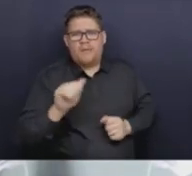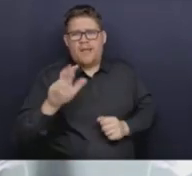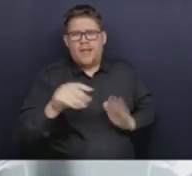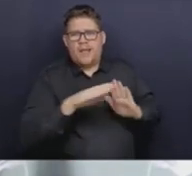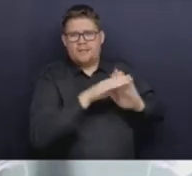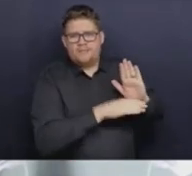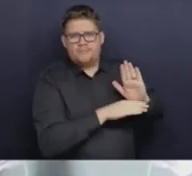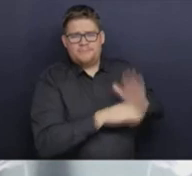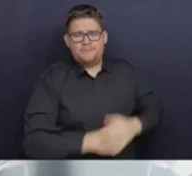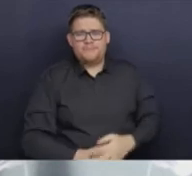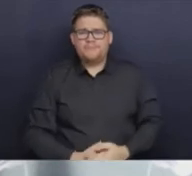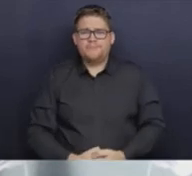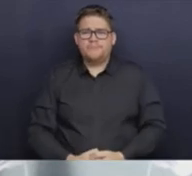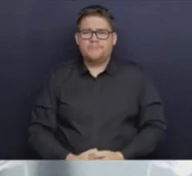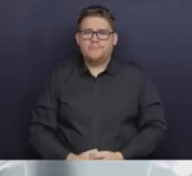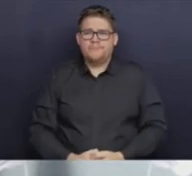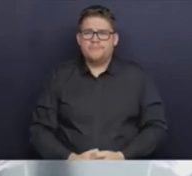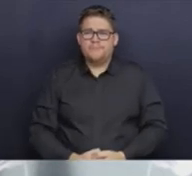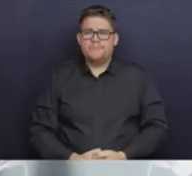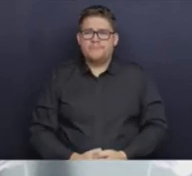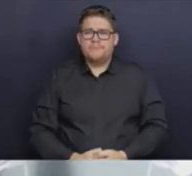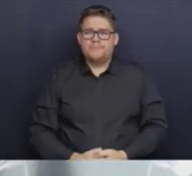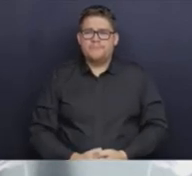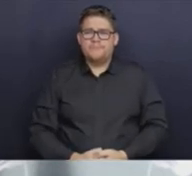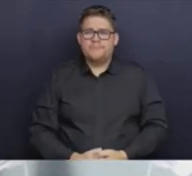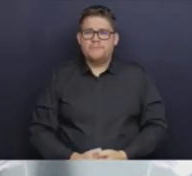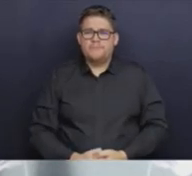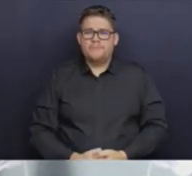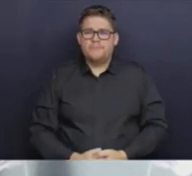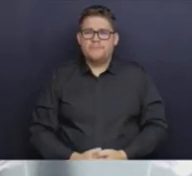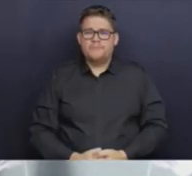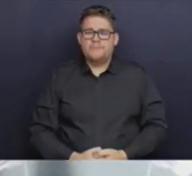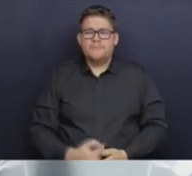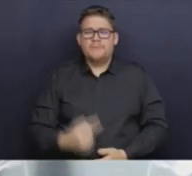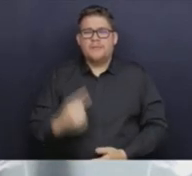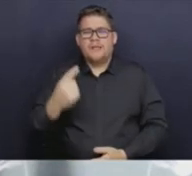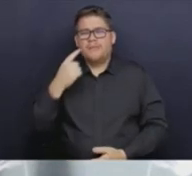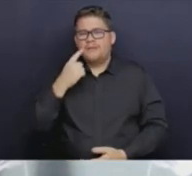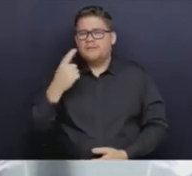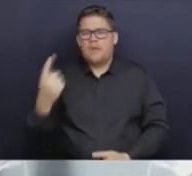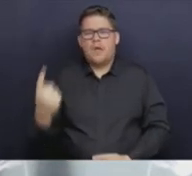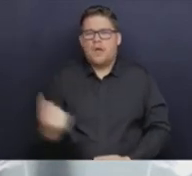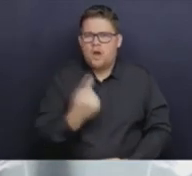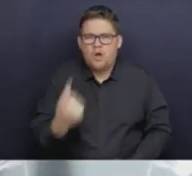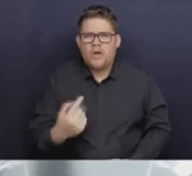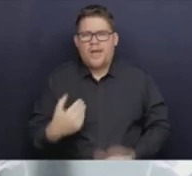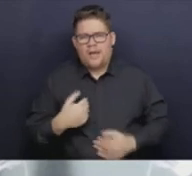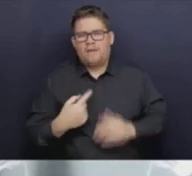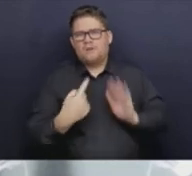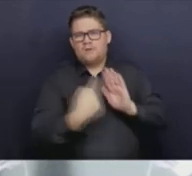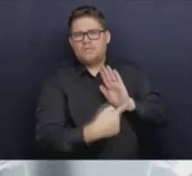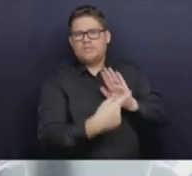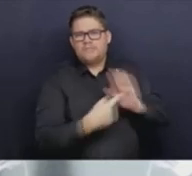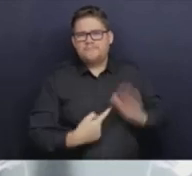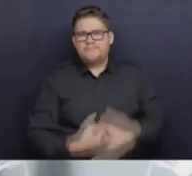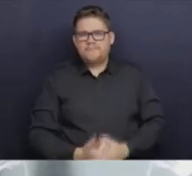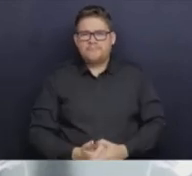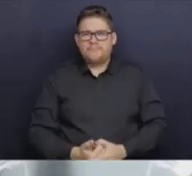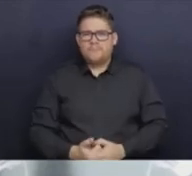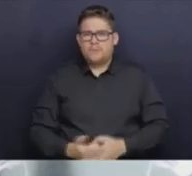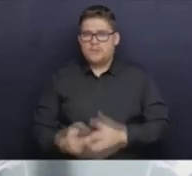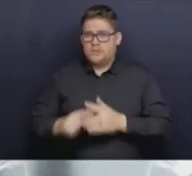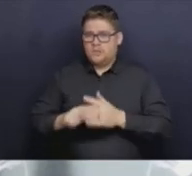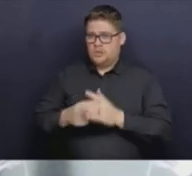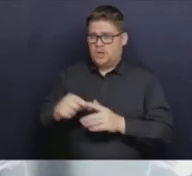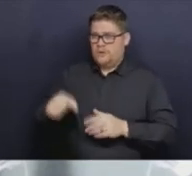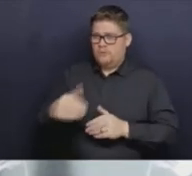there can always be criticism and always better ways to do things. We started this process in 2018. It's